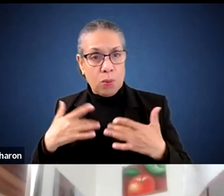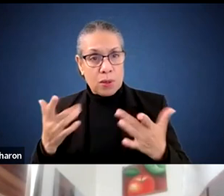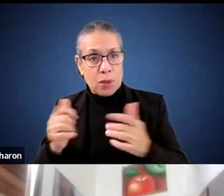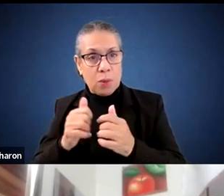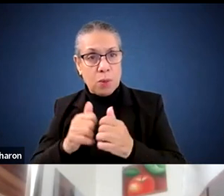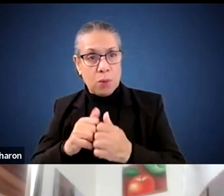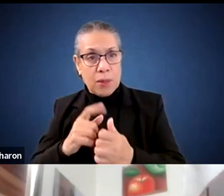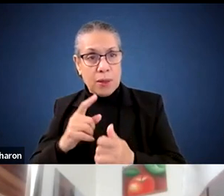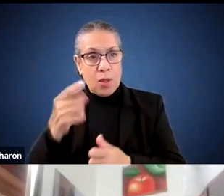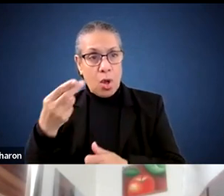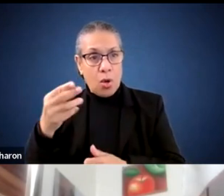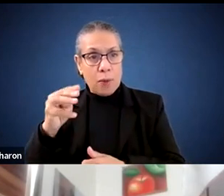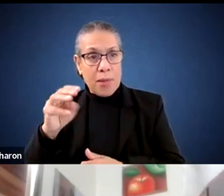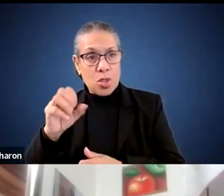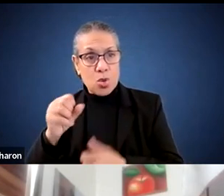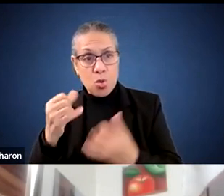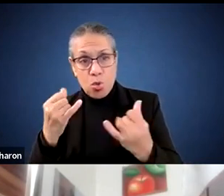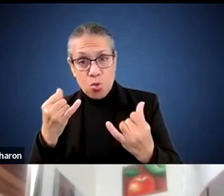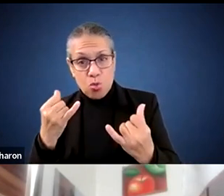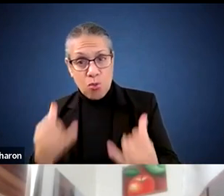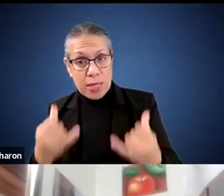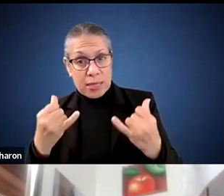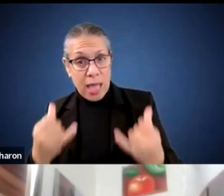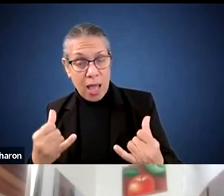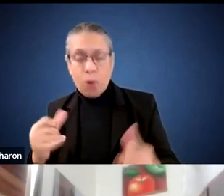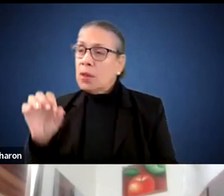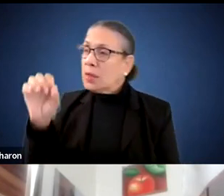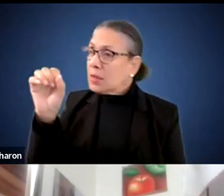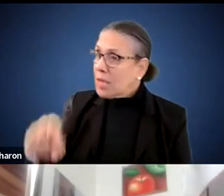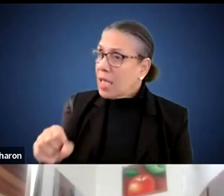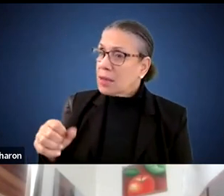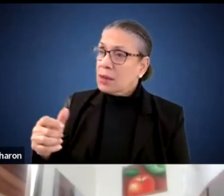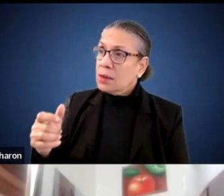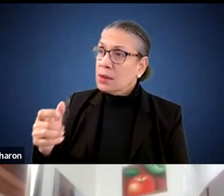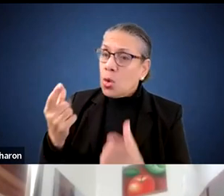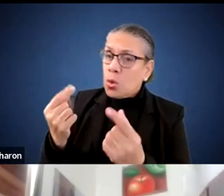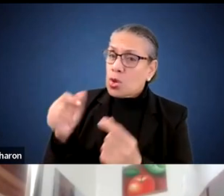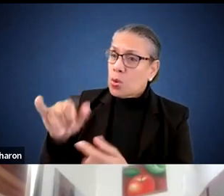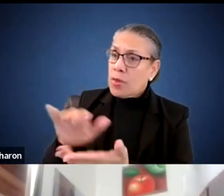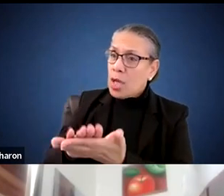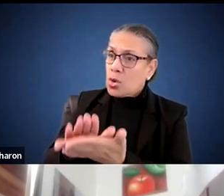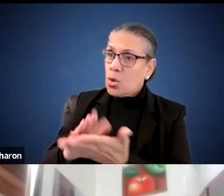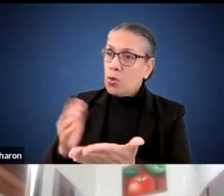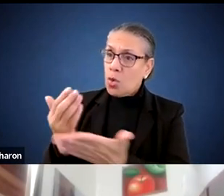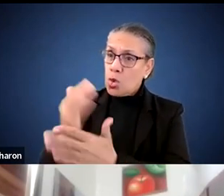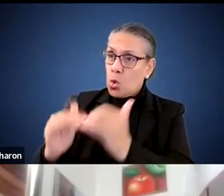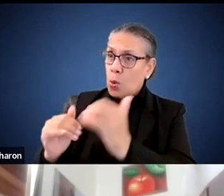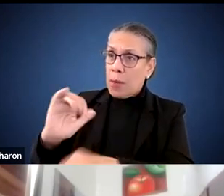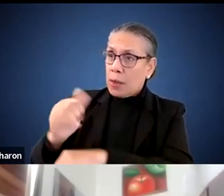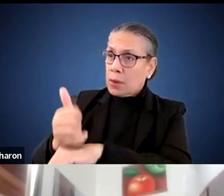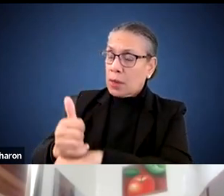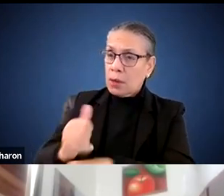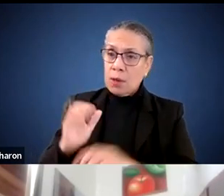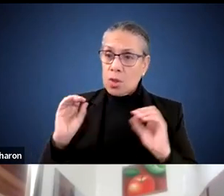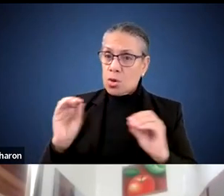School right now, currently happening? Yeah. Is there a plan for them to get a new building since we didn't get